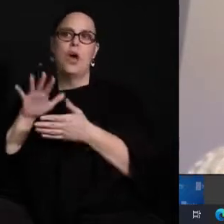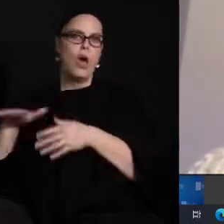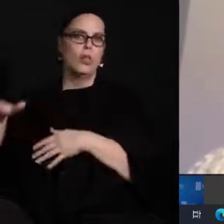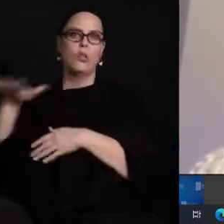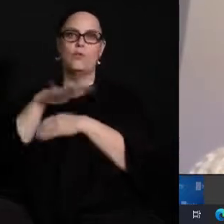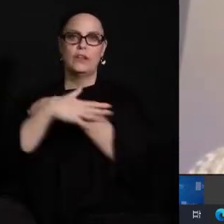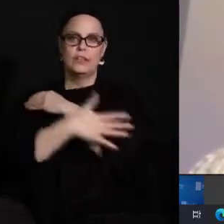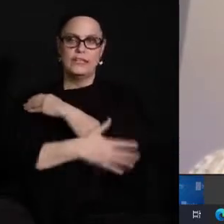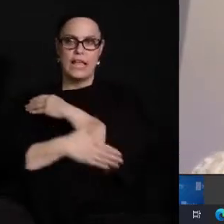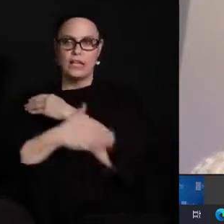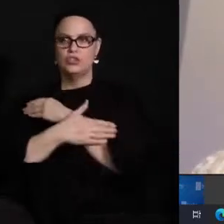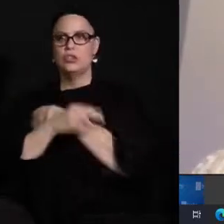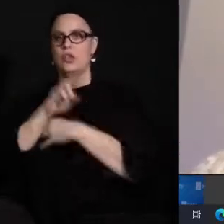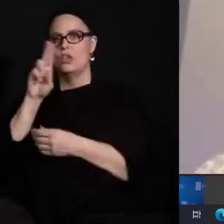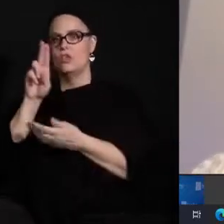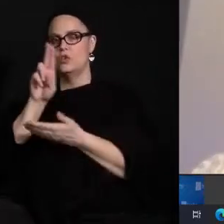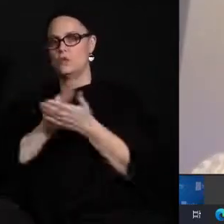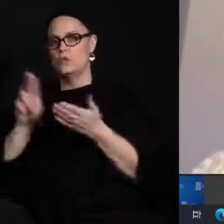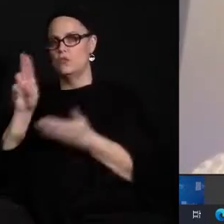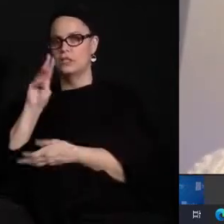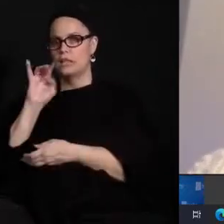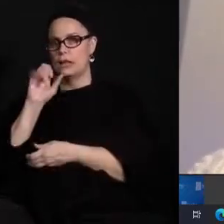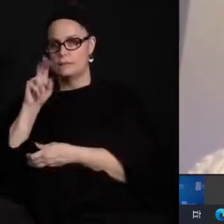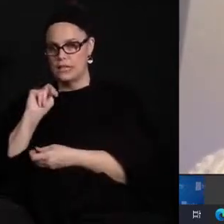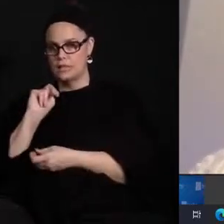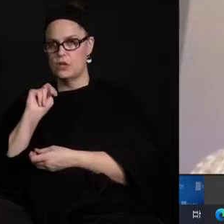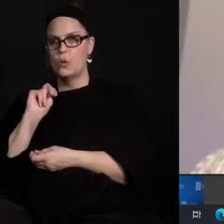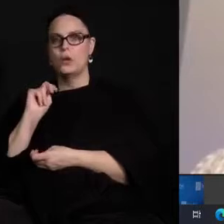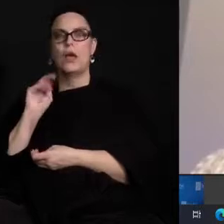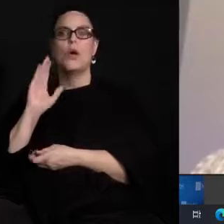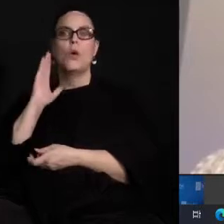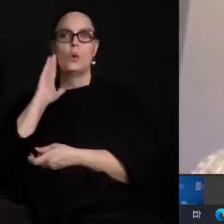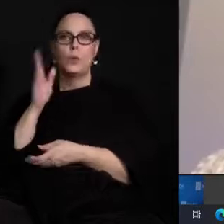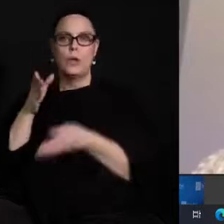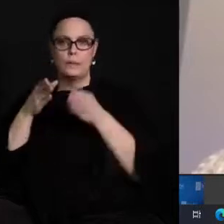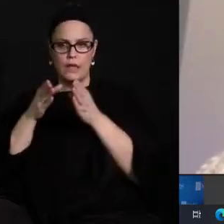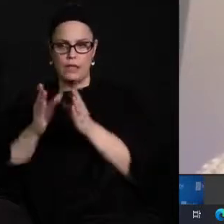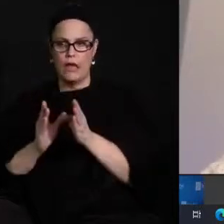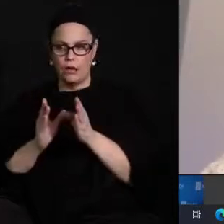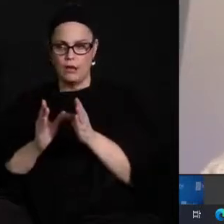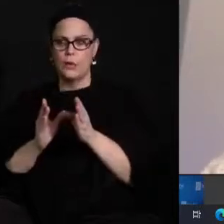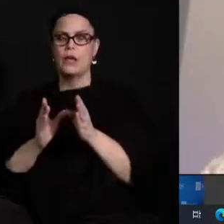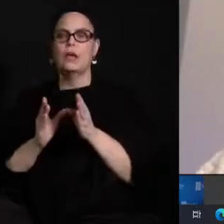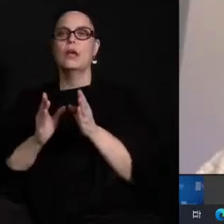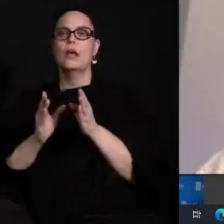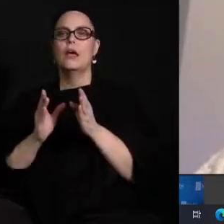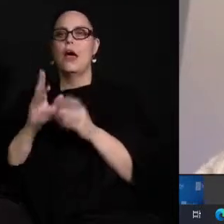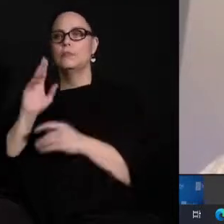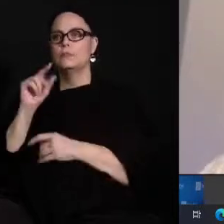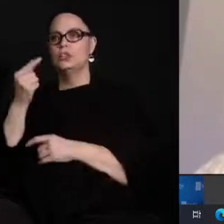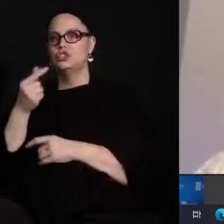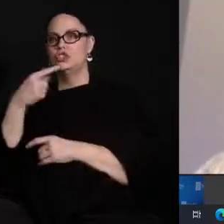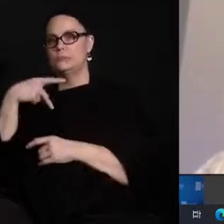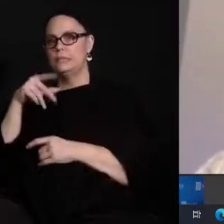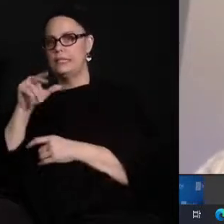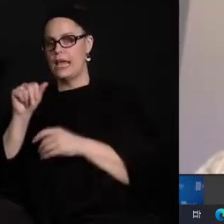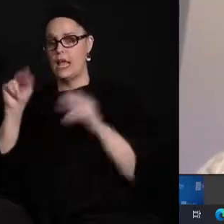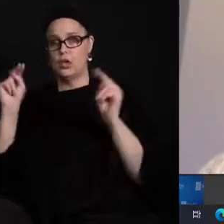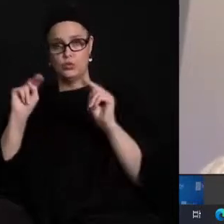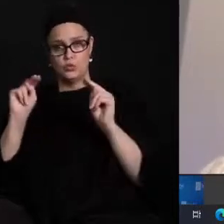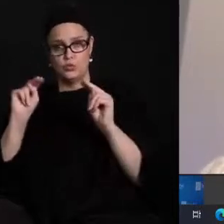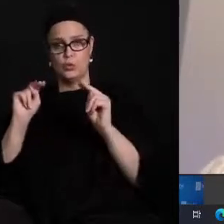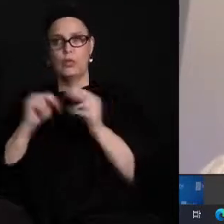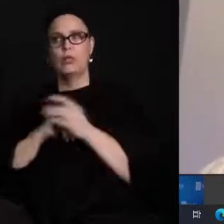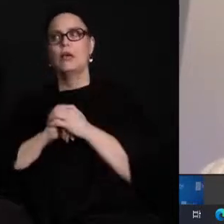are doing the university of minnesota is allowing passing grades that are gpa neutral and for our student athletes and families with